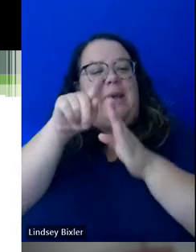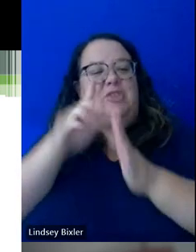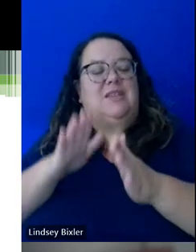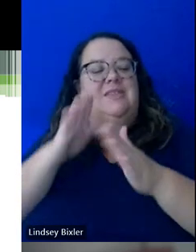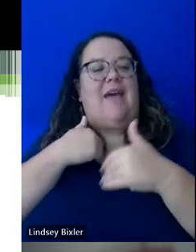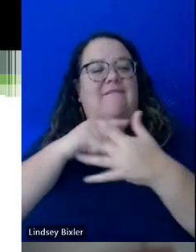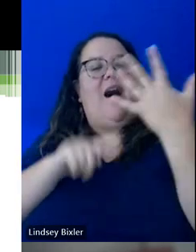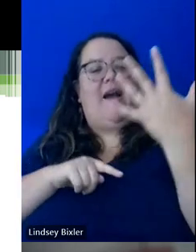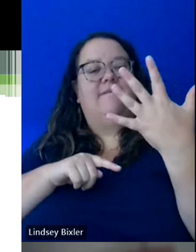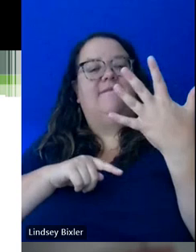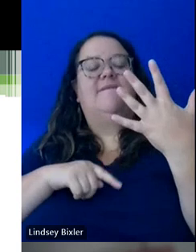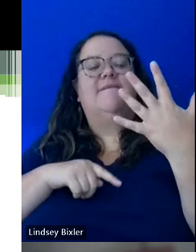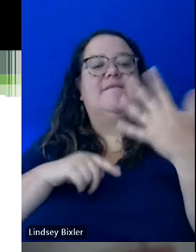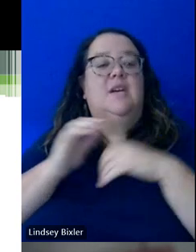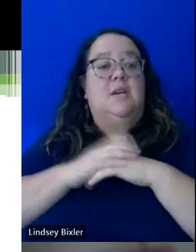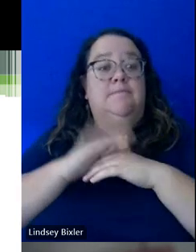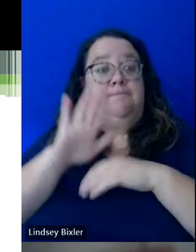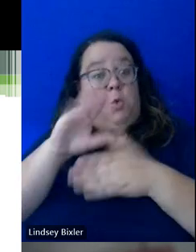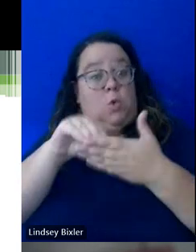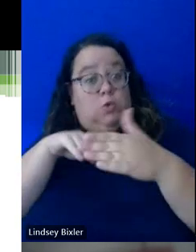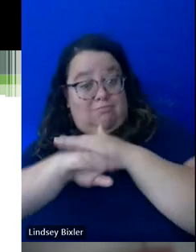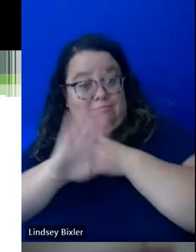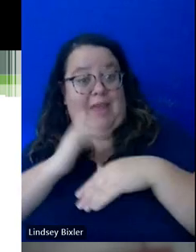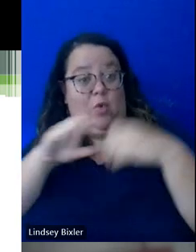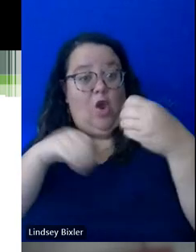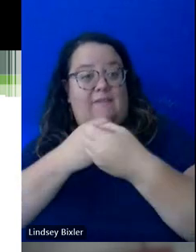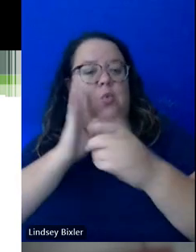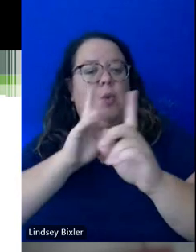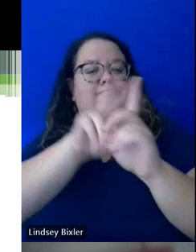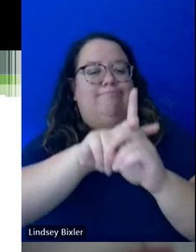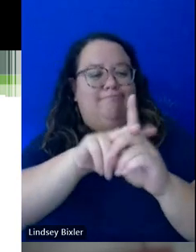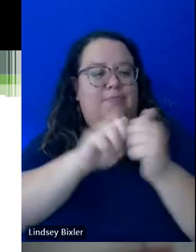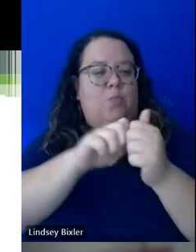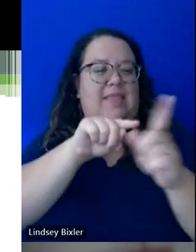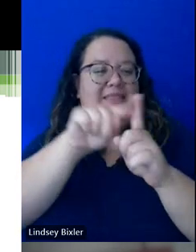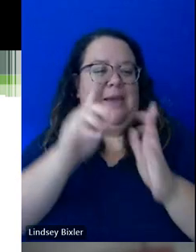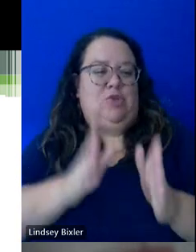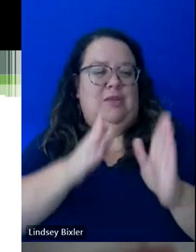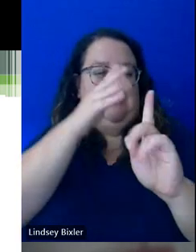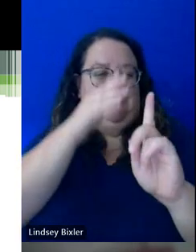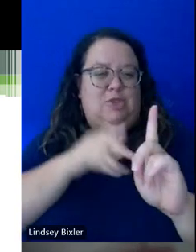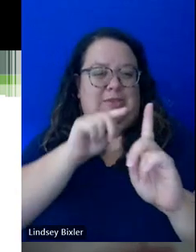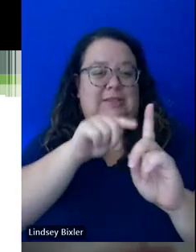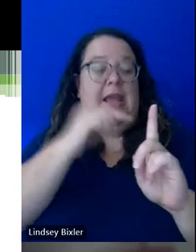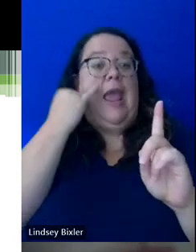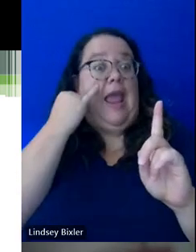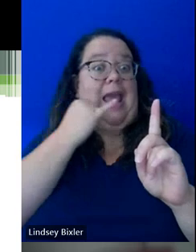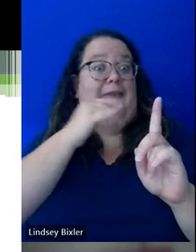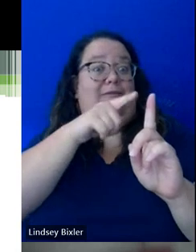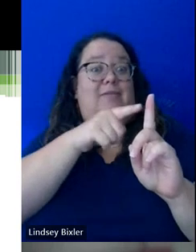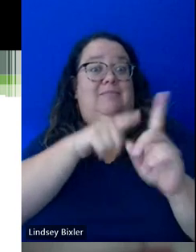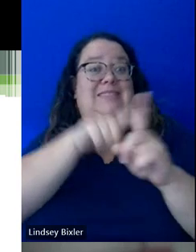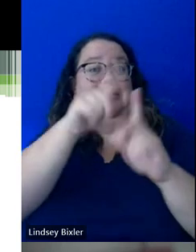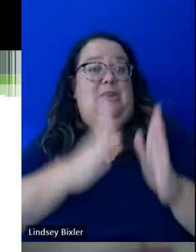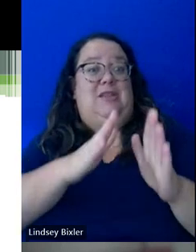up with the office, they are automatically set up with a specialist. In the event that a specialist is on vacation or